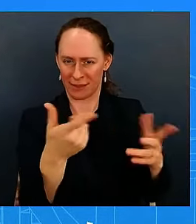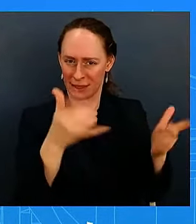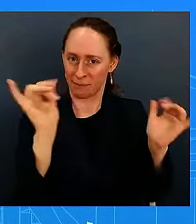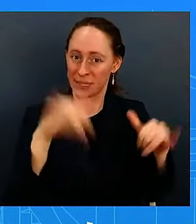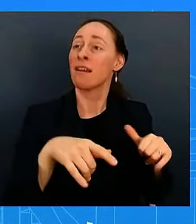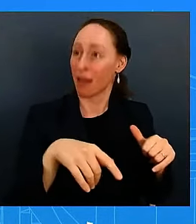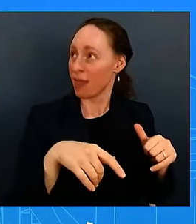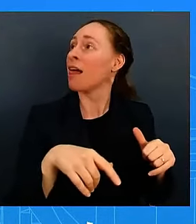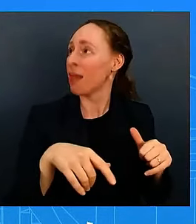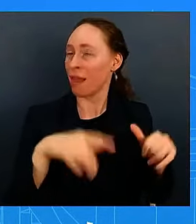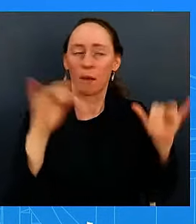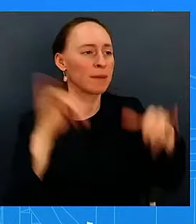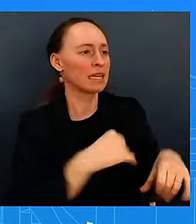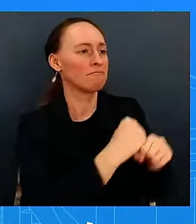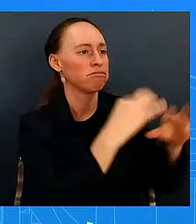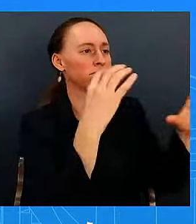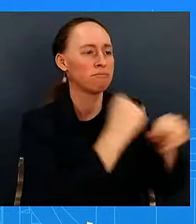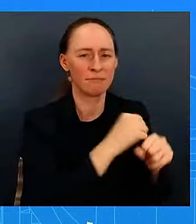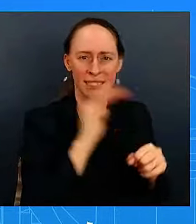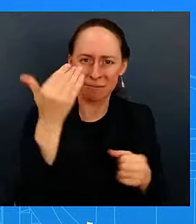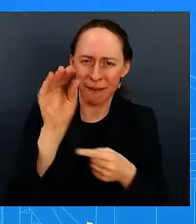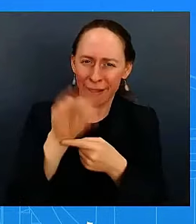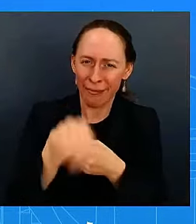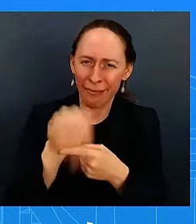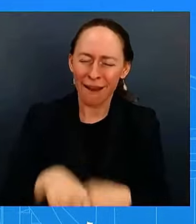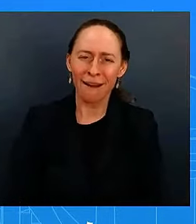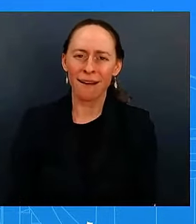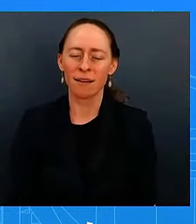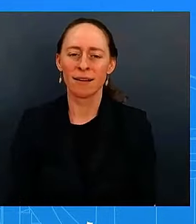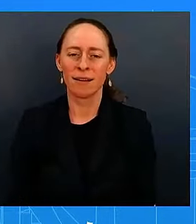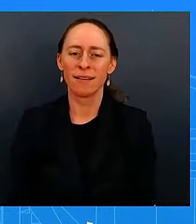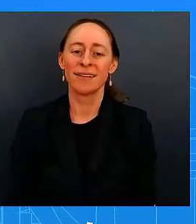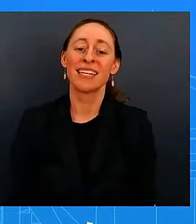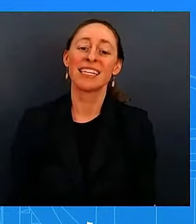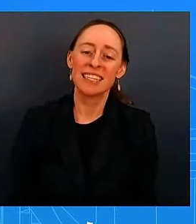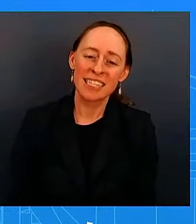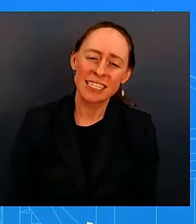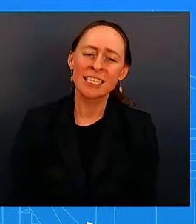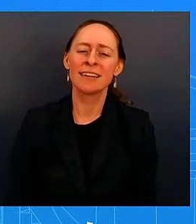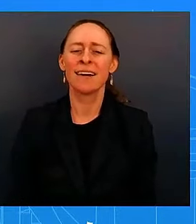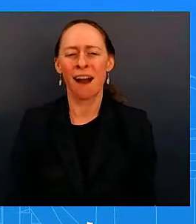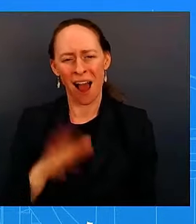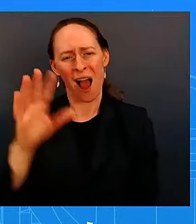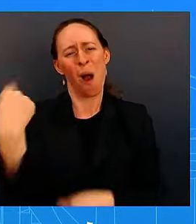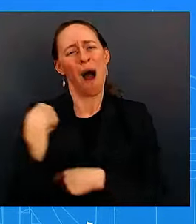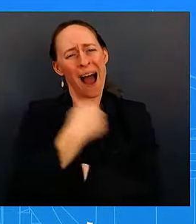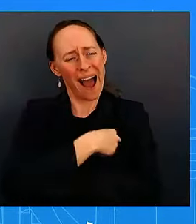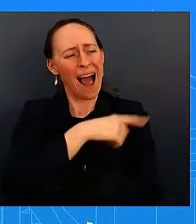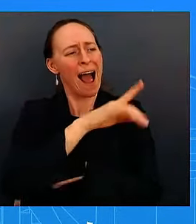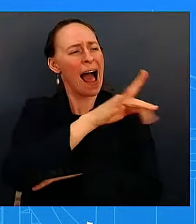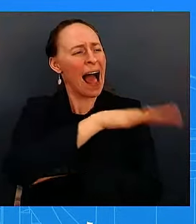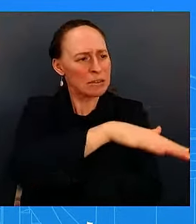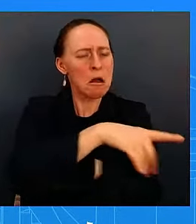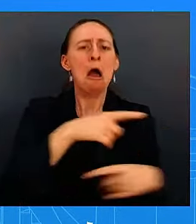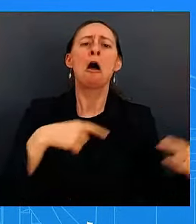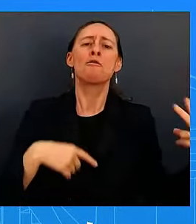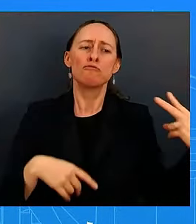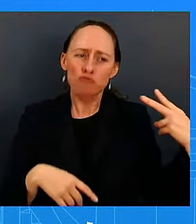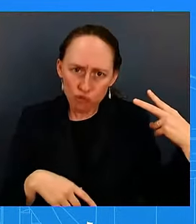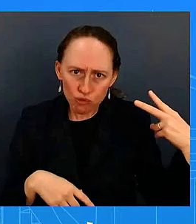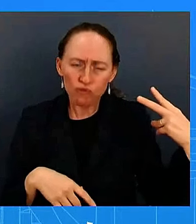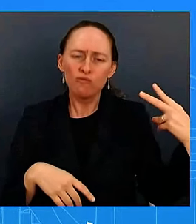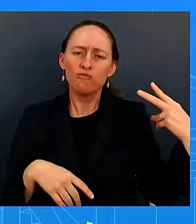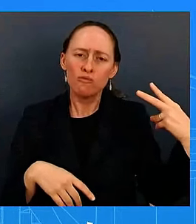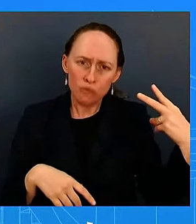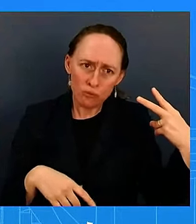some some influence there in the beginning i know but you did you did say that we we it did it was working uh uh